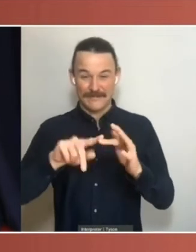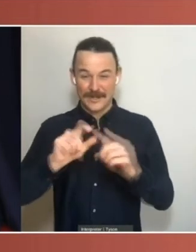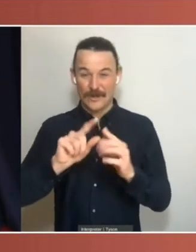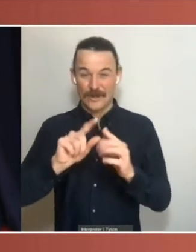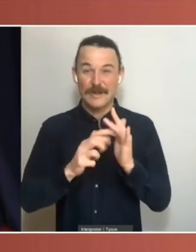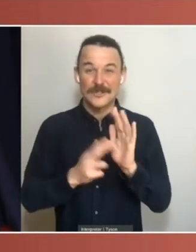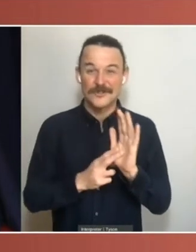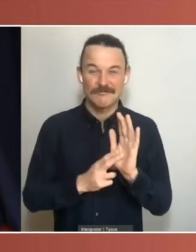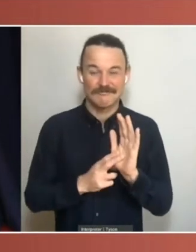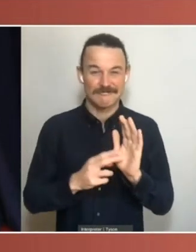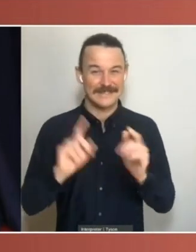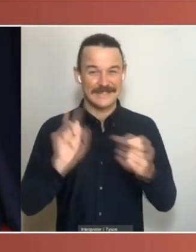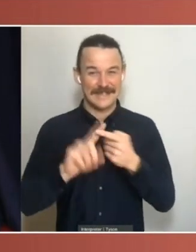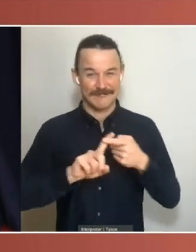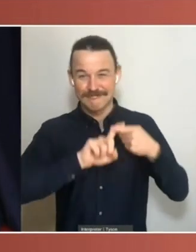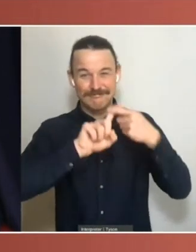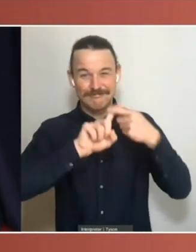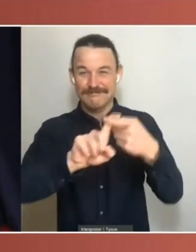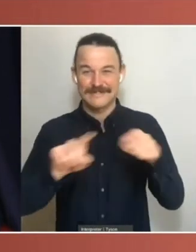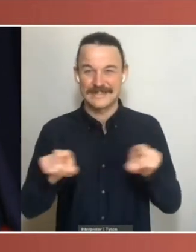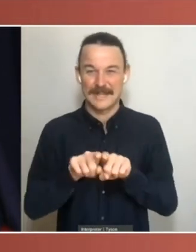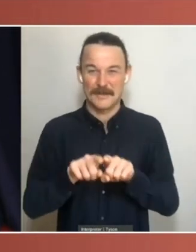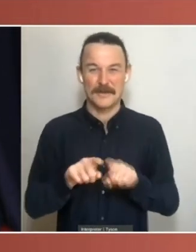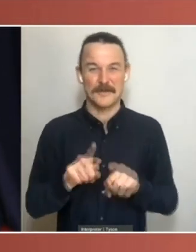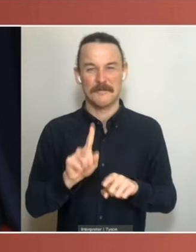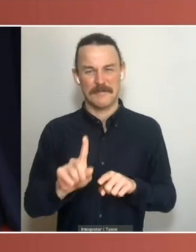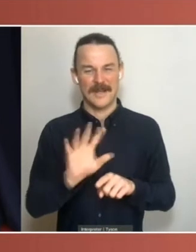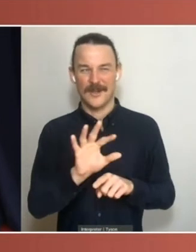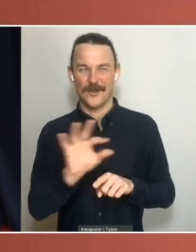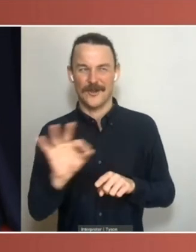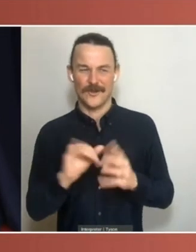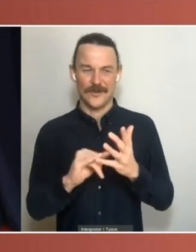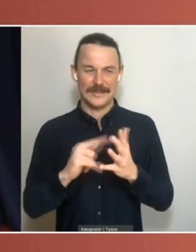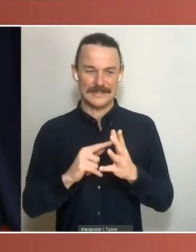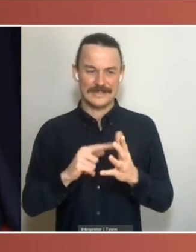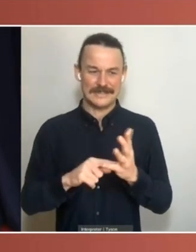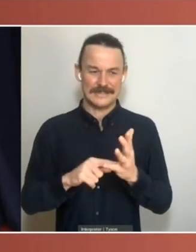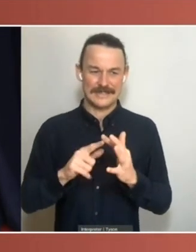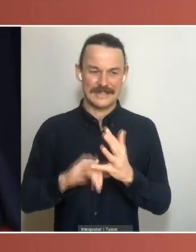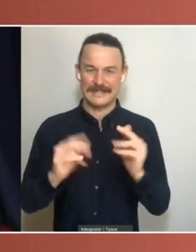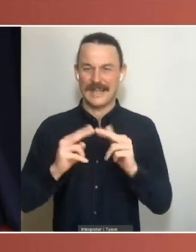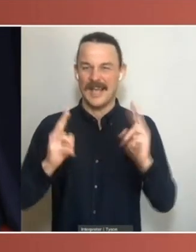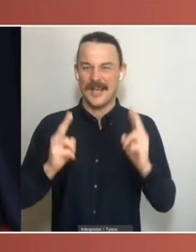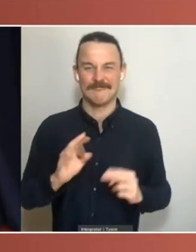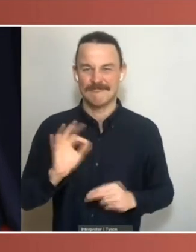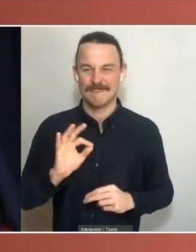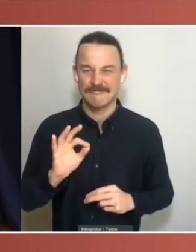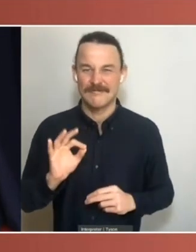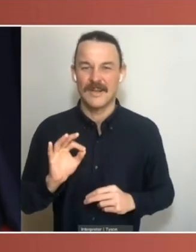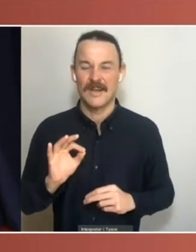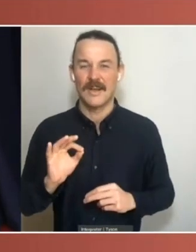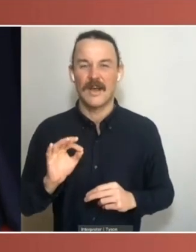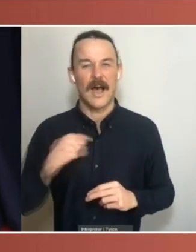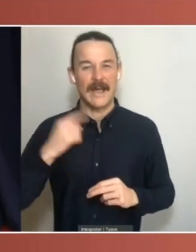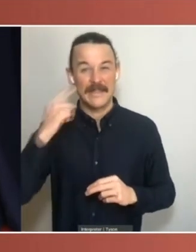lines. But to the extent that it's not a state's house, I think that it makes no case for its abolition, maybe some case